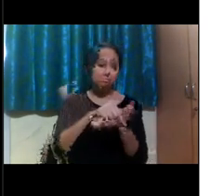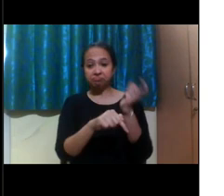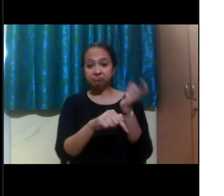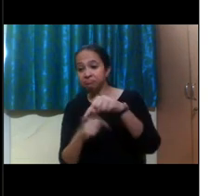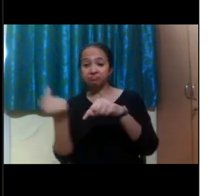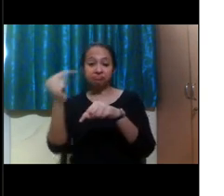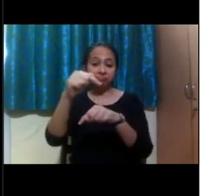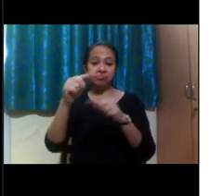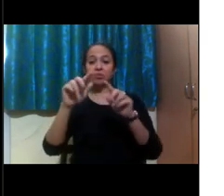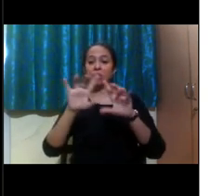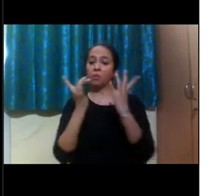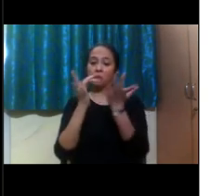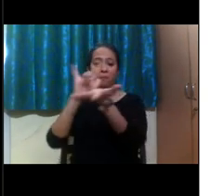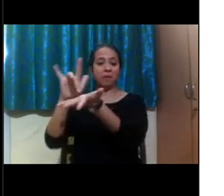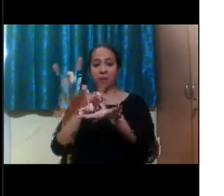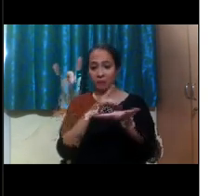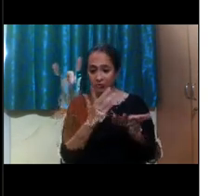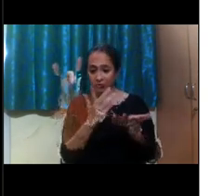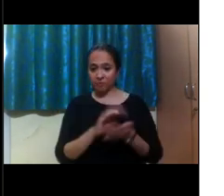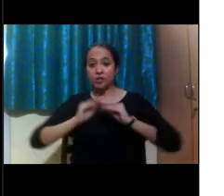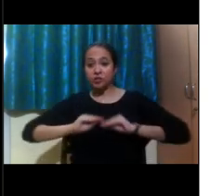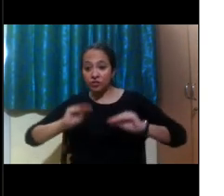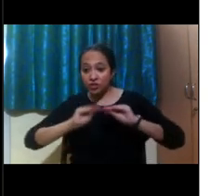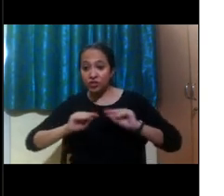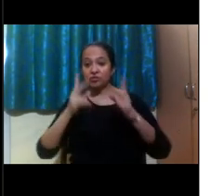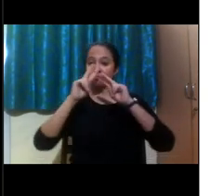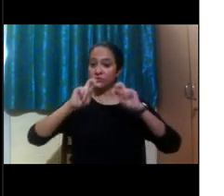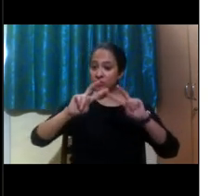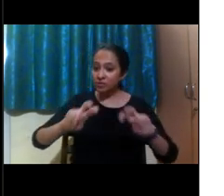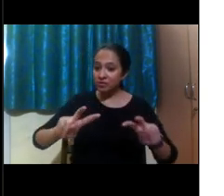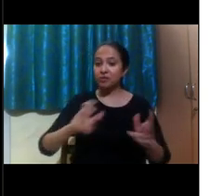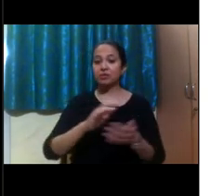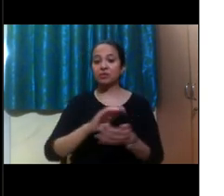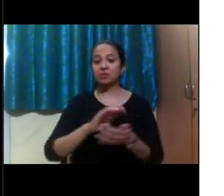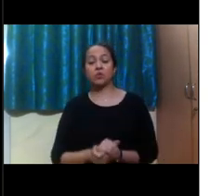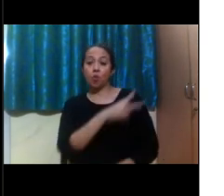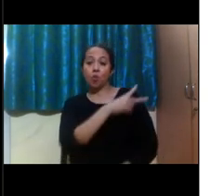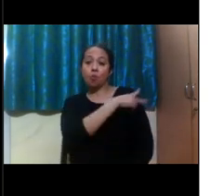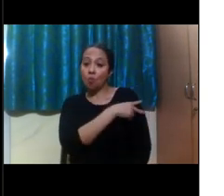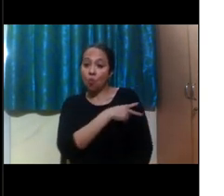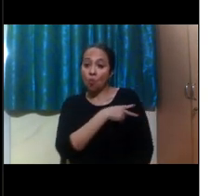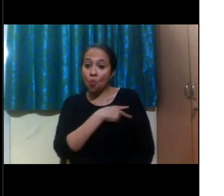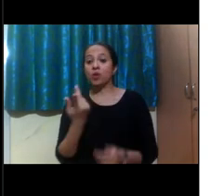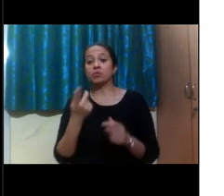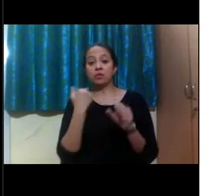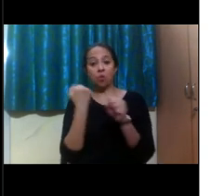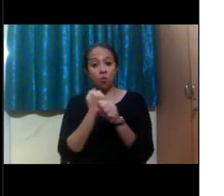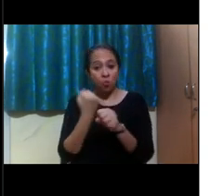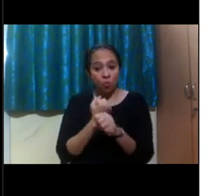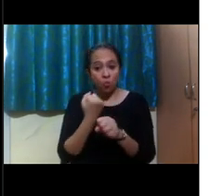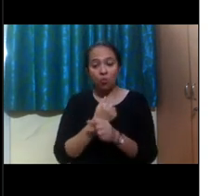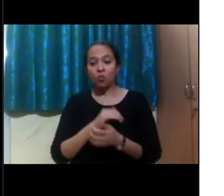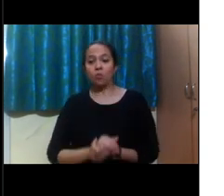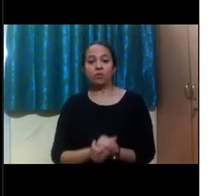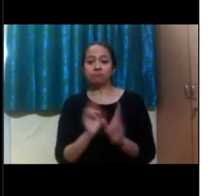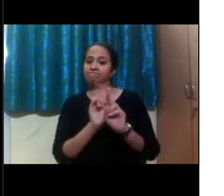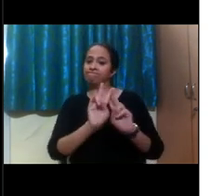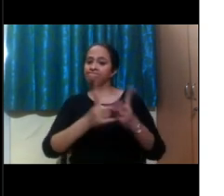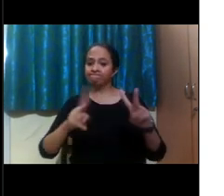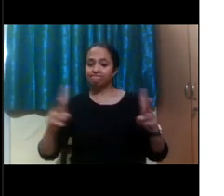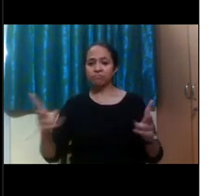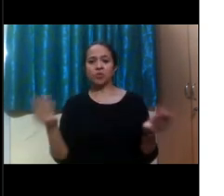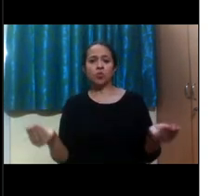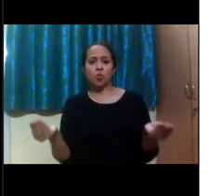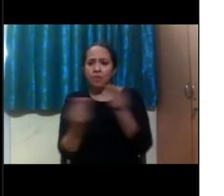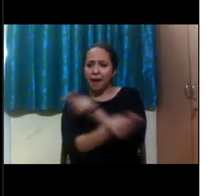teach programs, research, volunteer or internships abroad. So we use this word exchange because there's